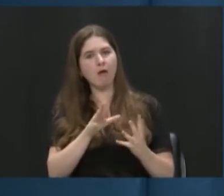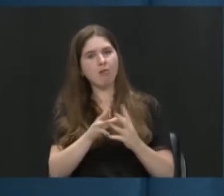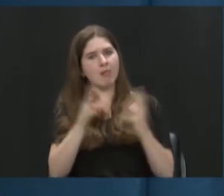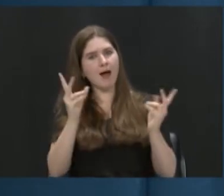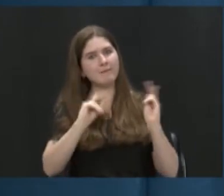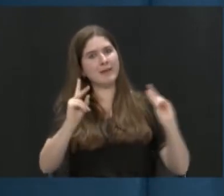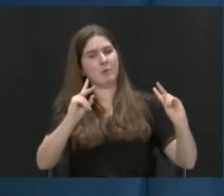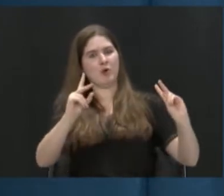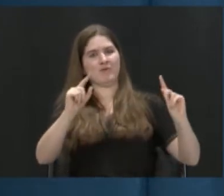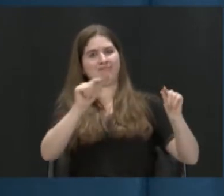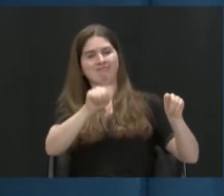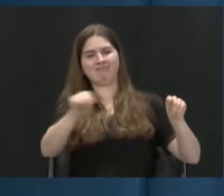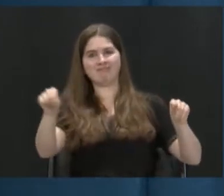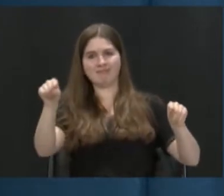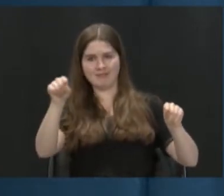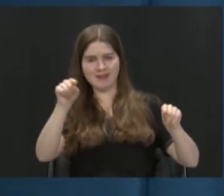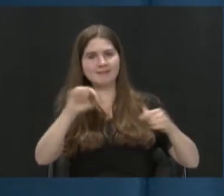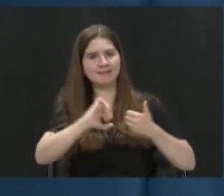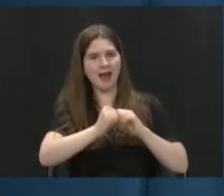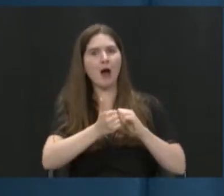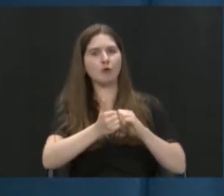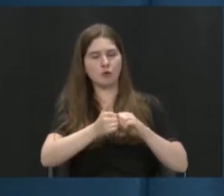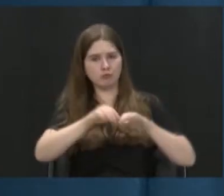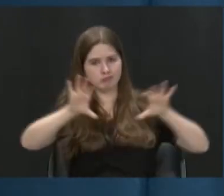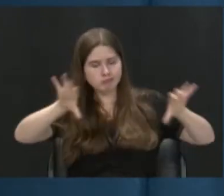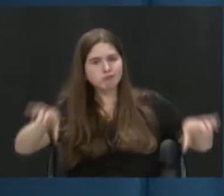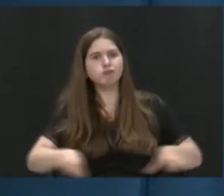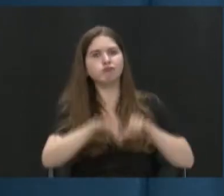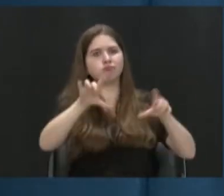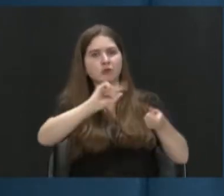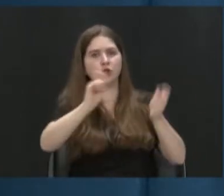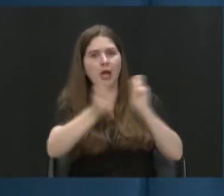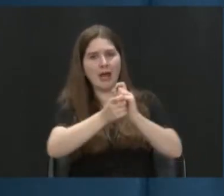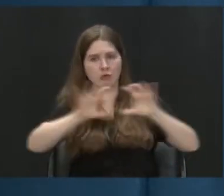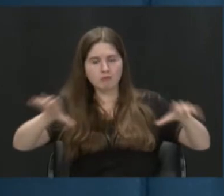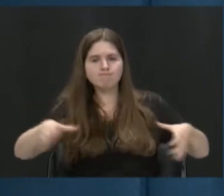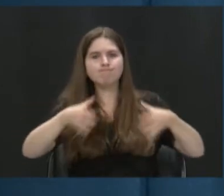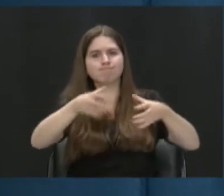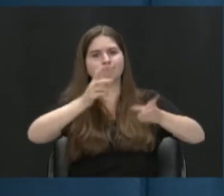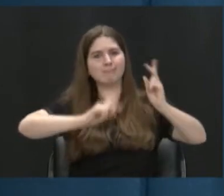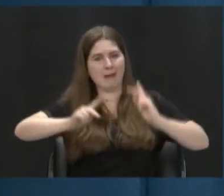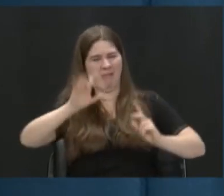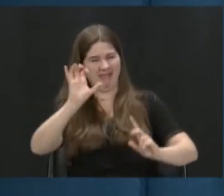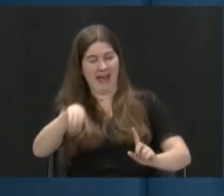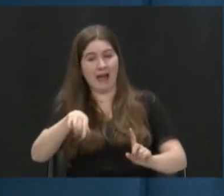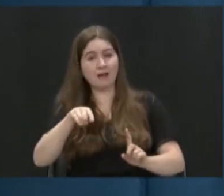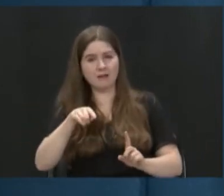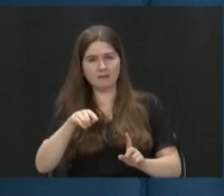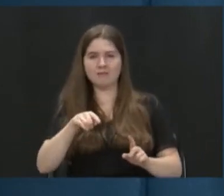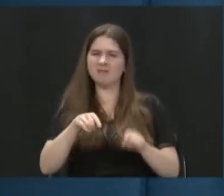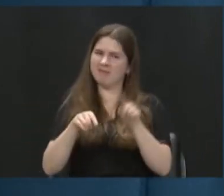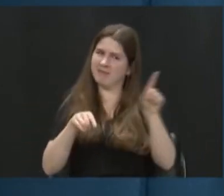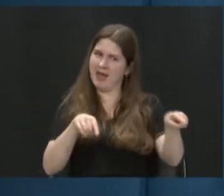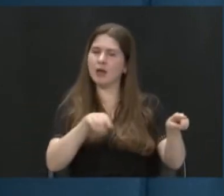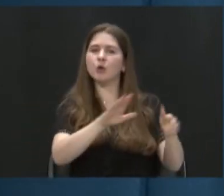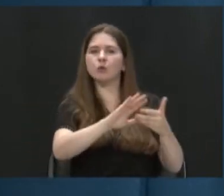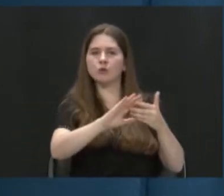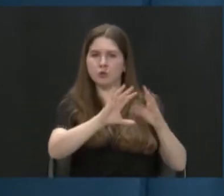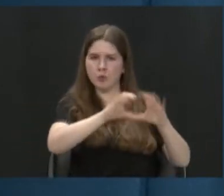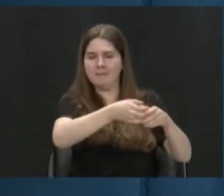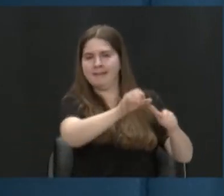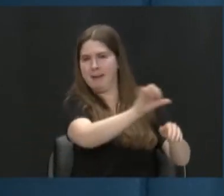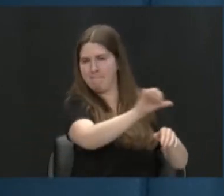people, right? Like how you really create change through a movement of people. Right. There are a lot like that. And so